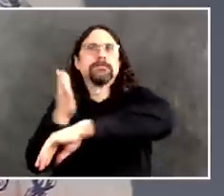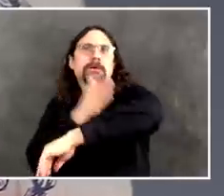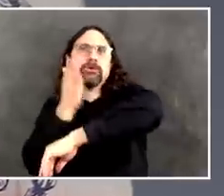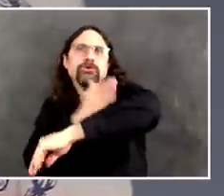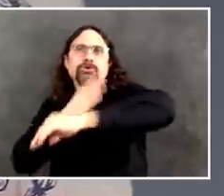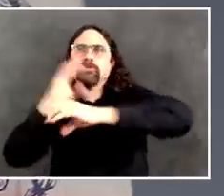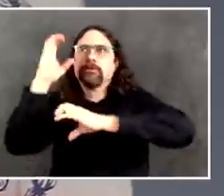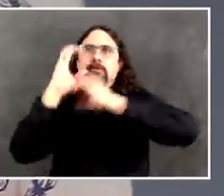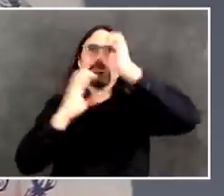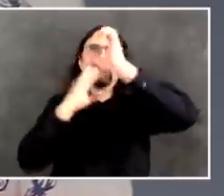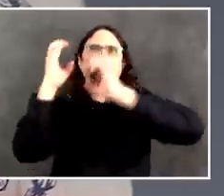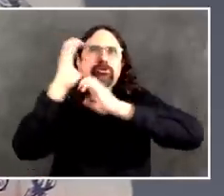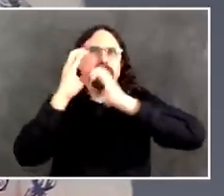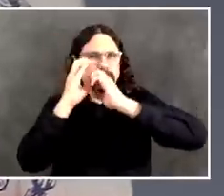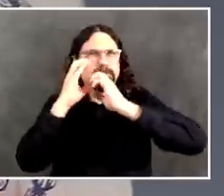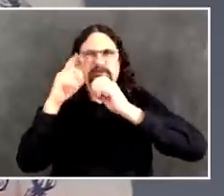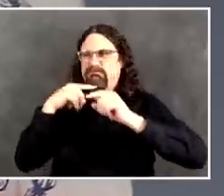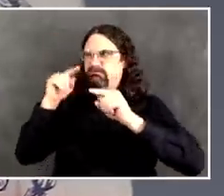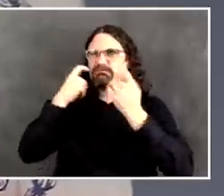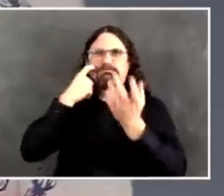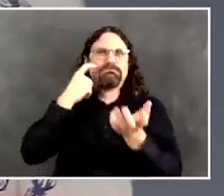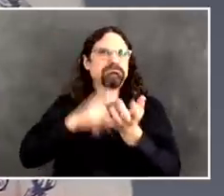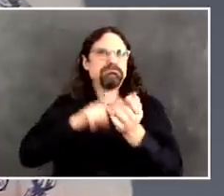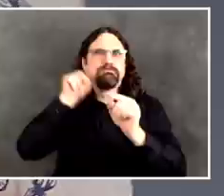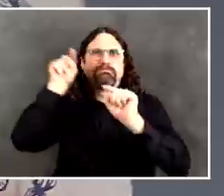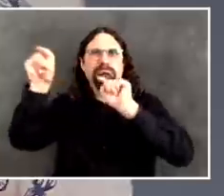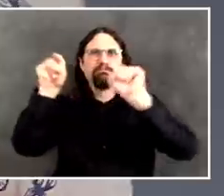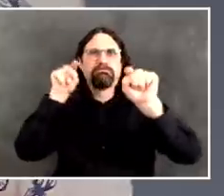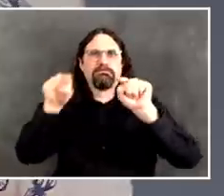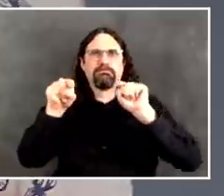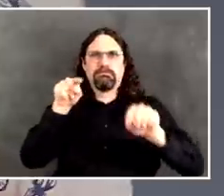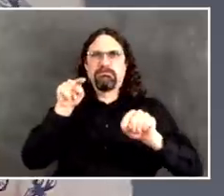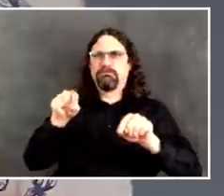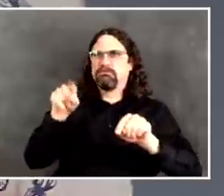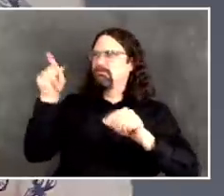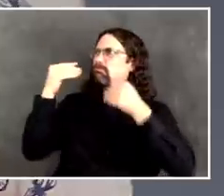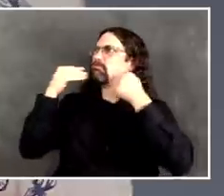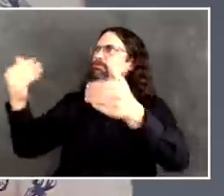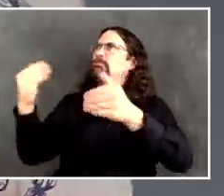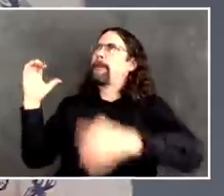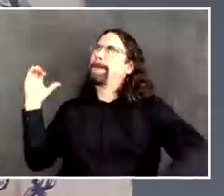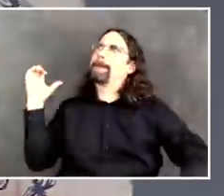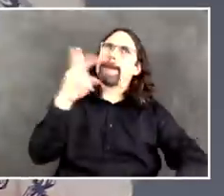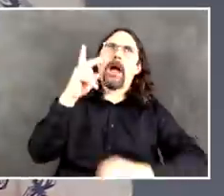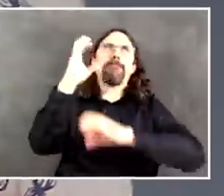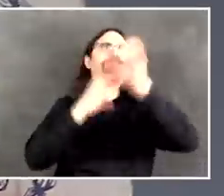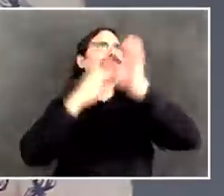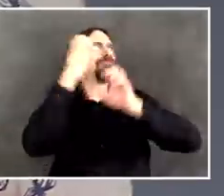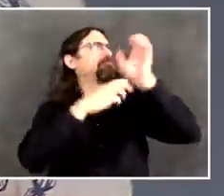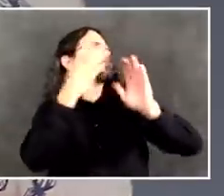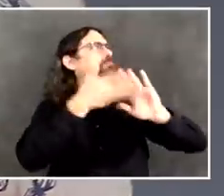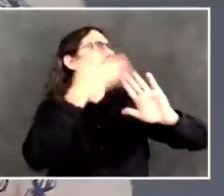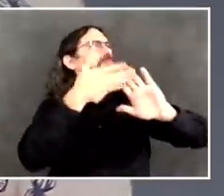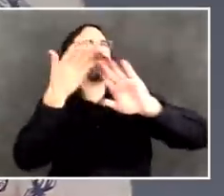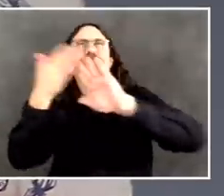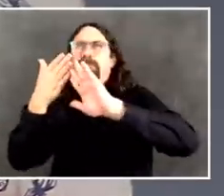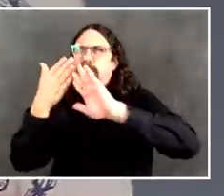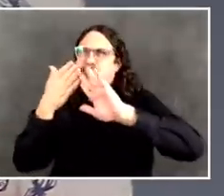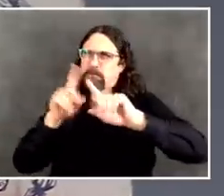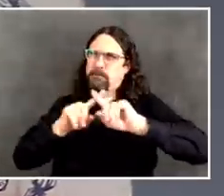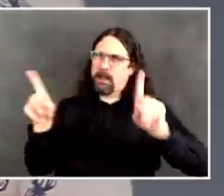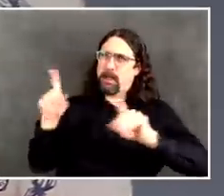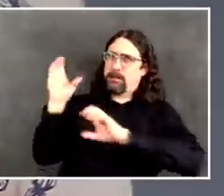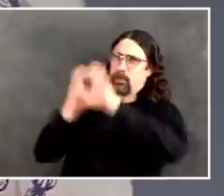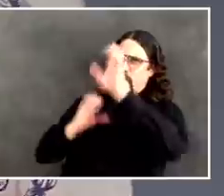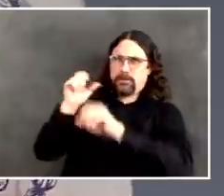essential workplace? No, appreciate those questions. And Andrew, thank you also for the question the other day on 4th of